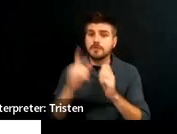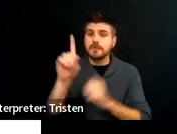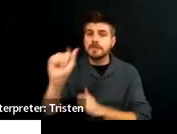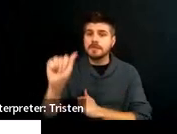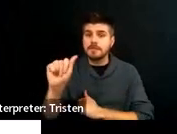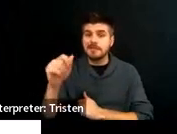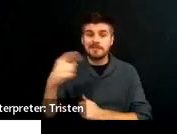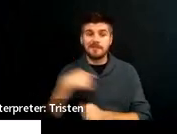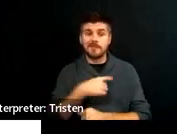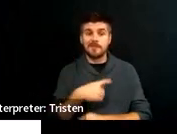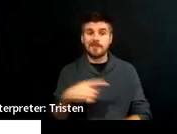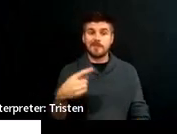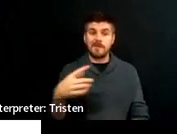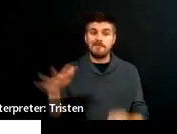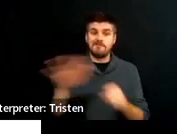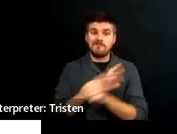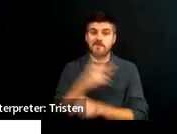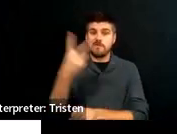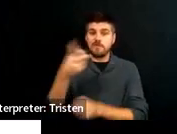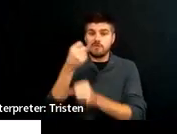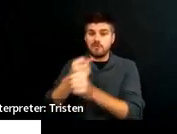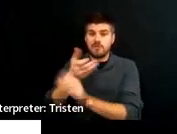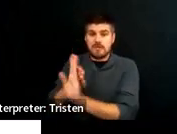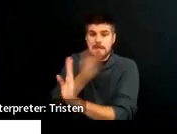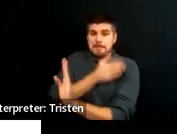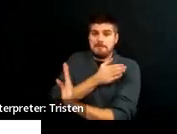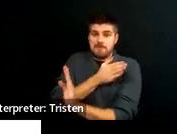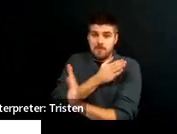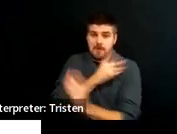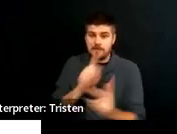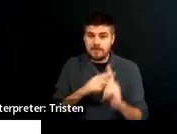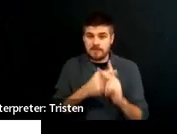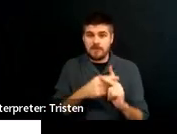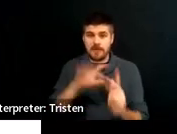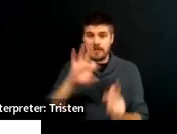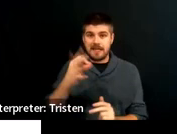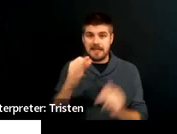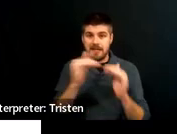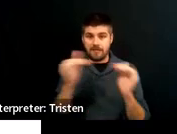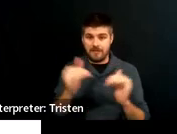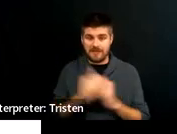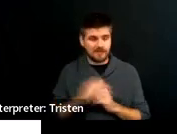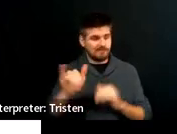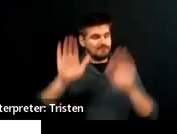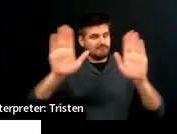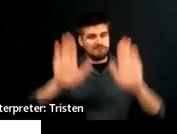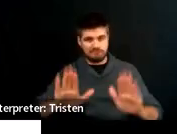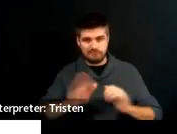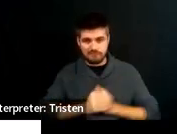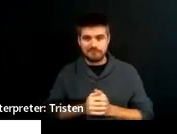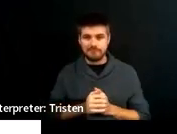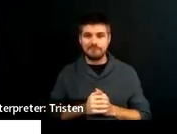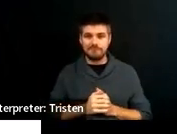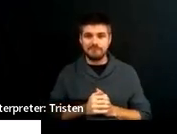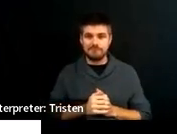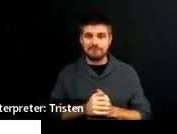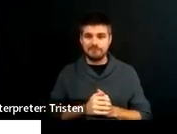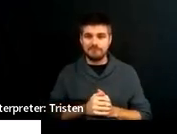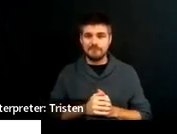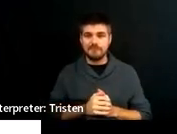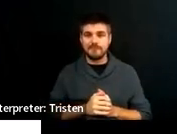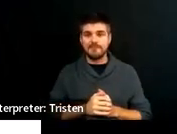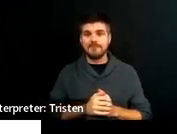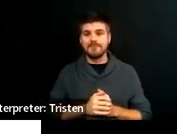full two years, if not more, earlier to start that transition planning, which is really awesome. Um, so